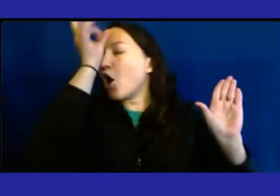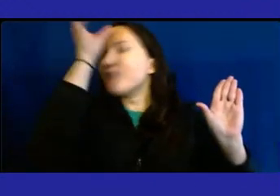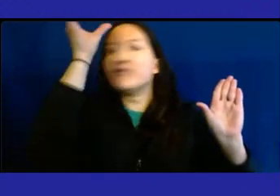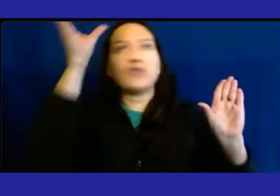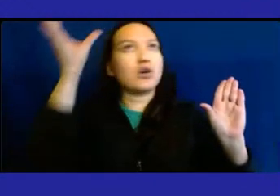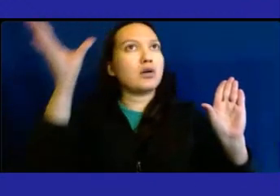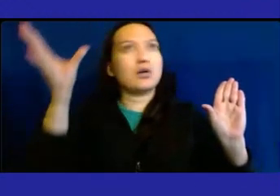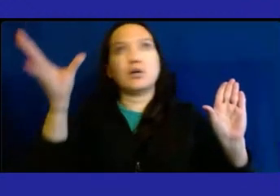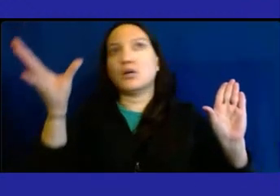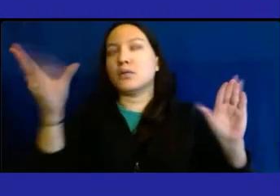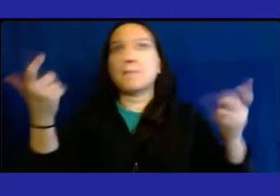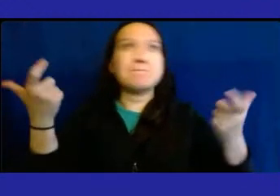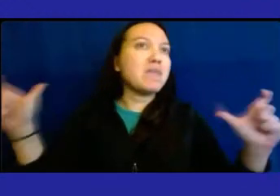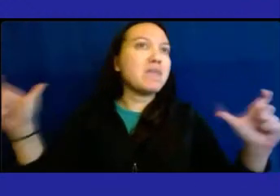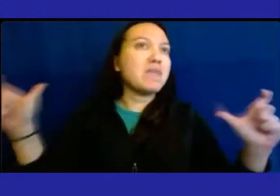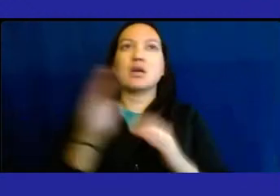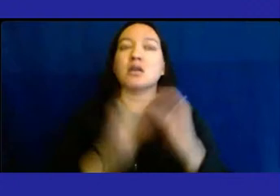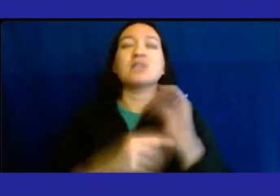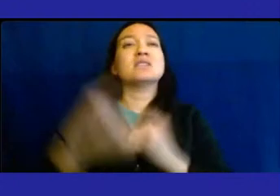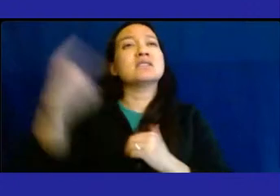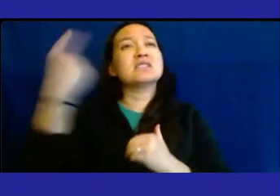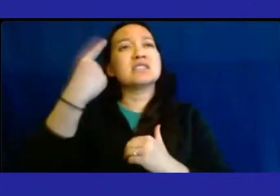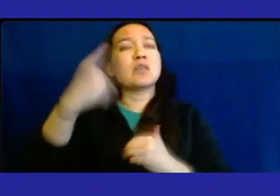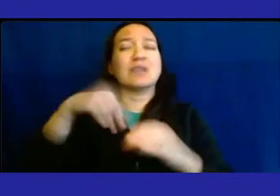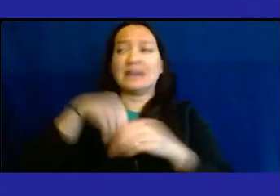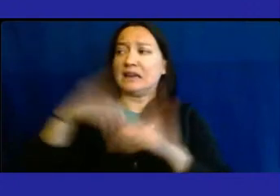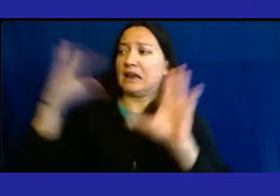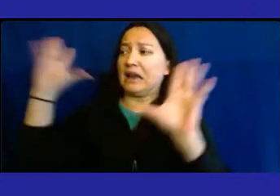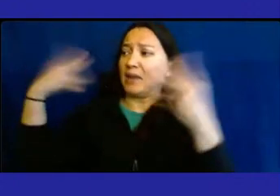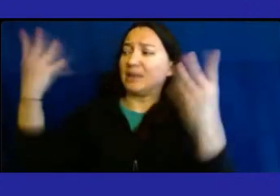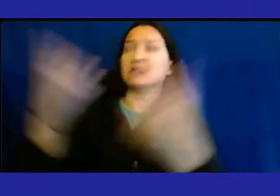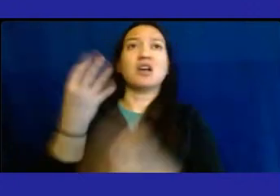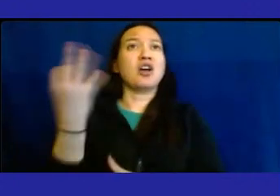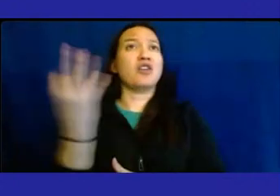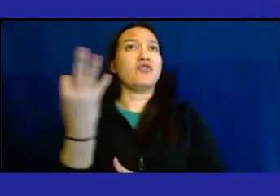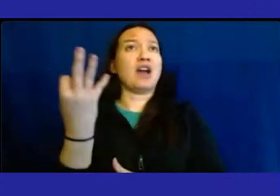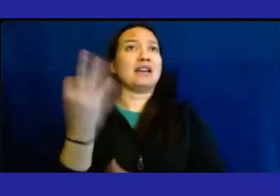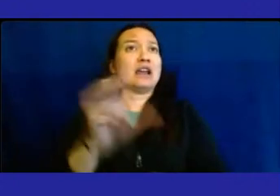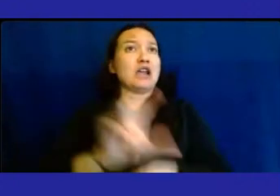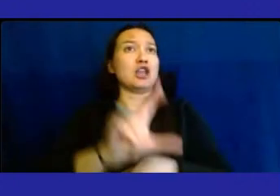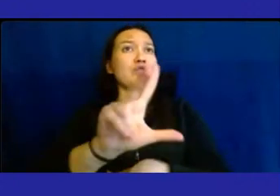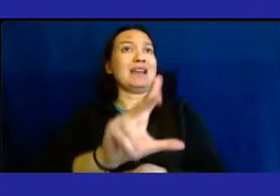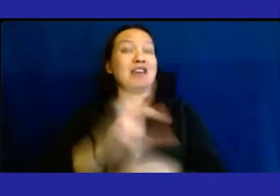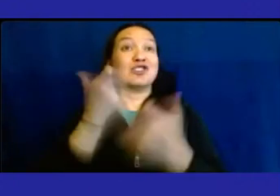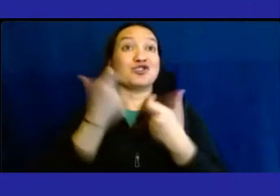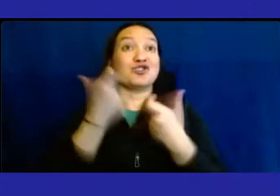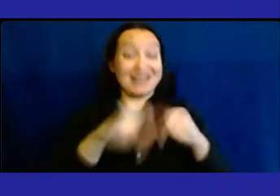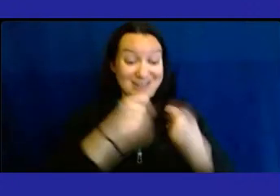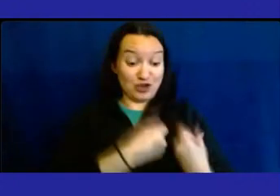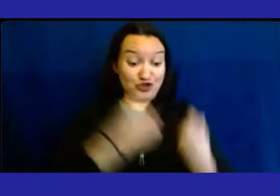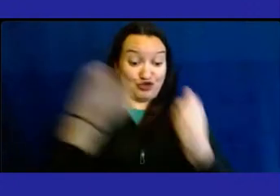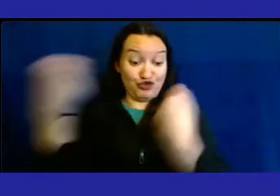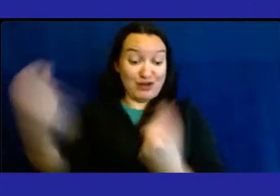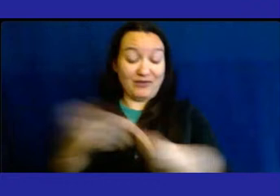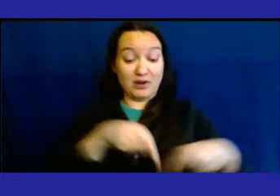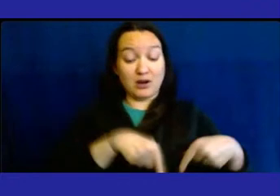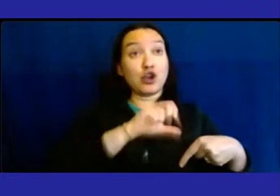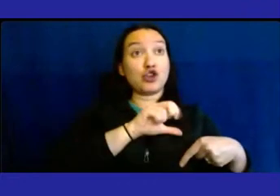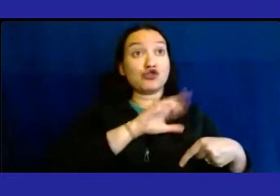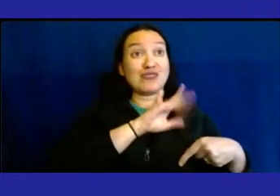somebody that has somebody in an ambulance on a Friday at 3 o'clock to try to get from Cropsey Avenue